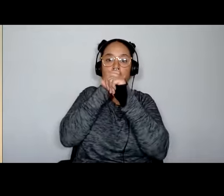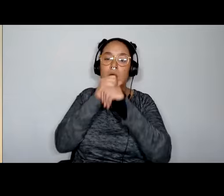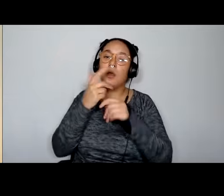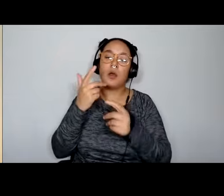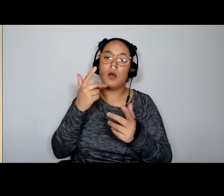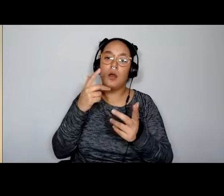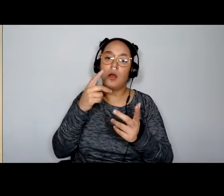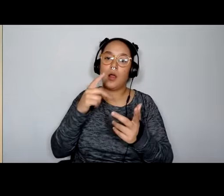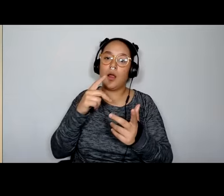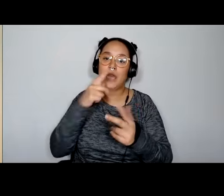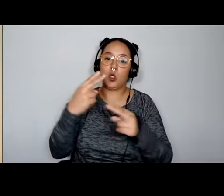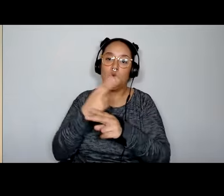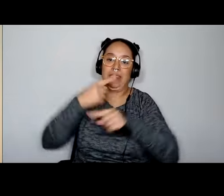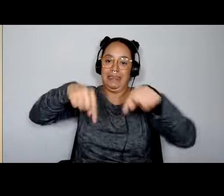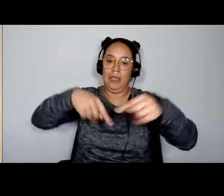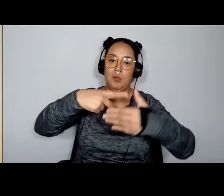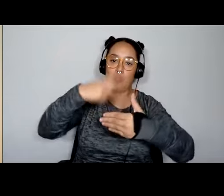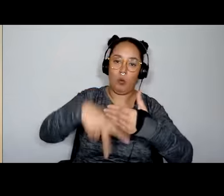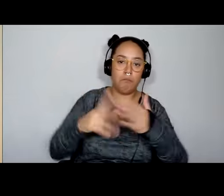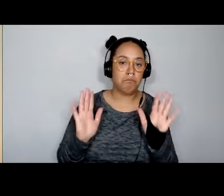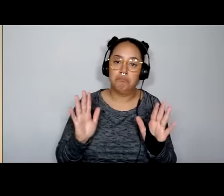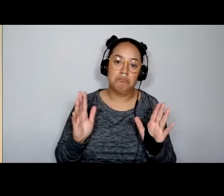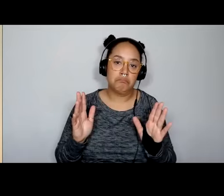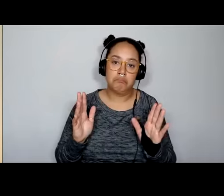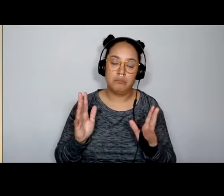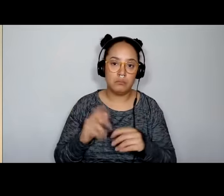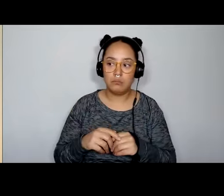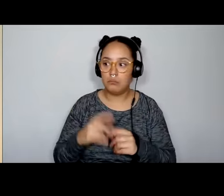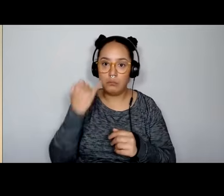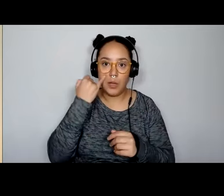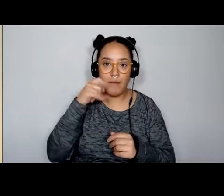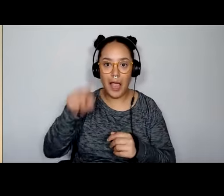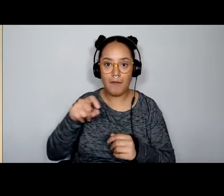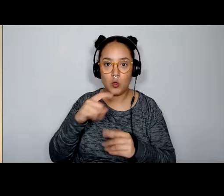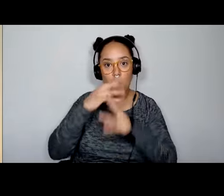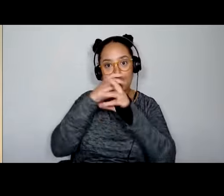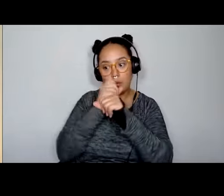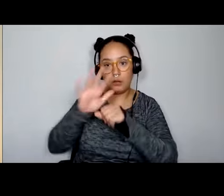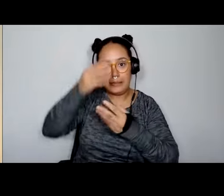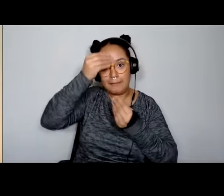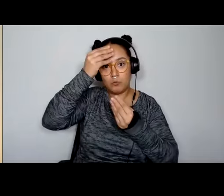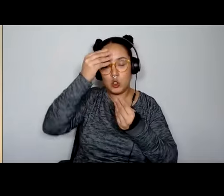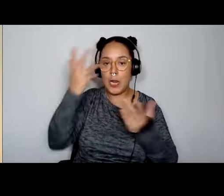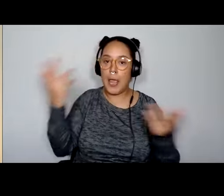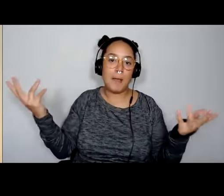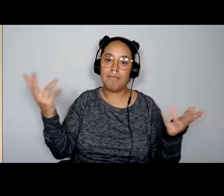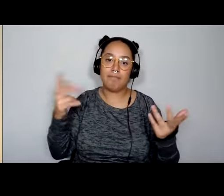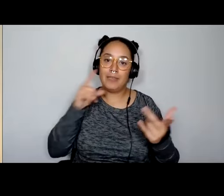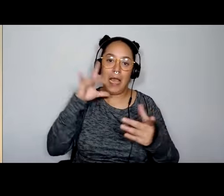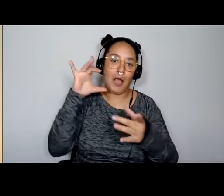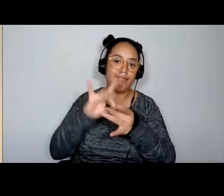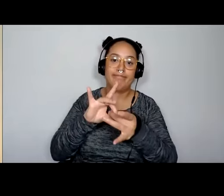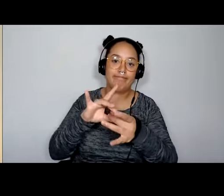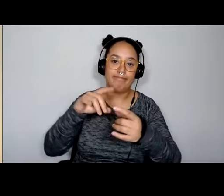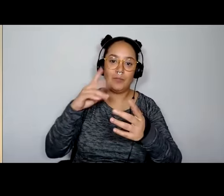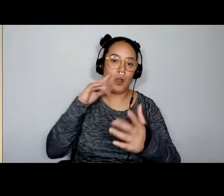program. It means if that's something you need to protect in some way, you're to have to find another way to focus this. The open innovation approach that we